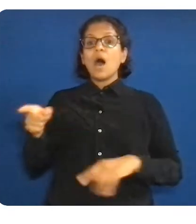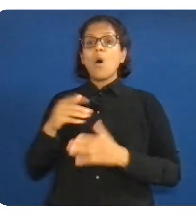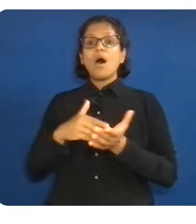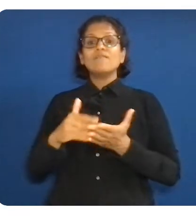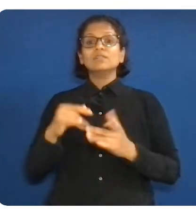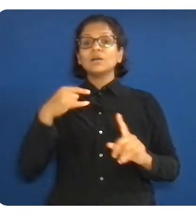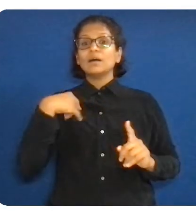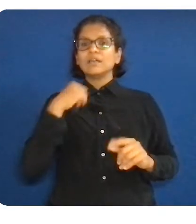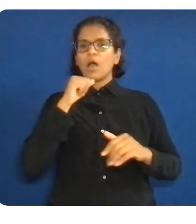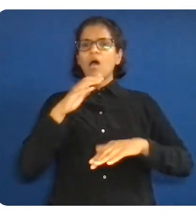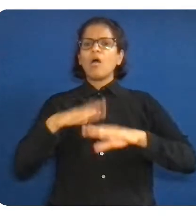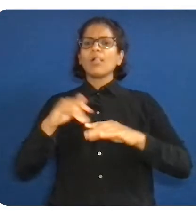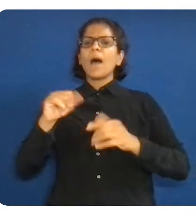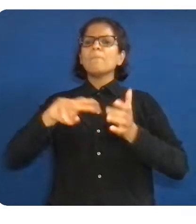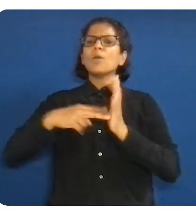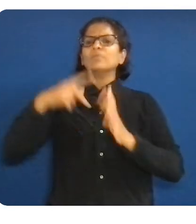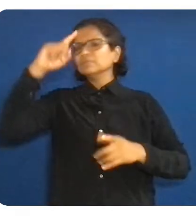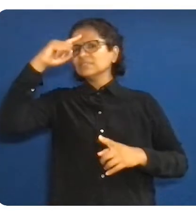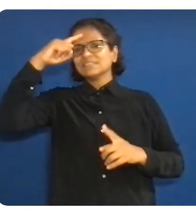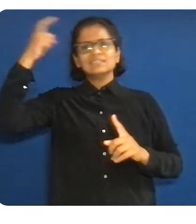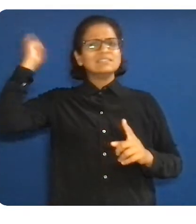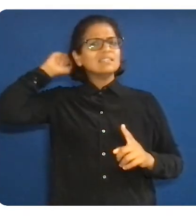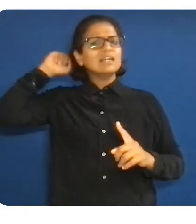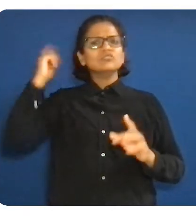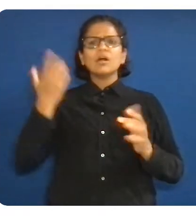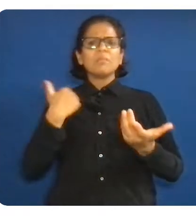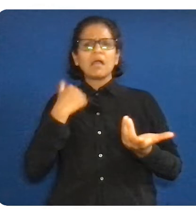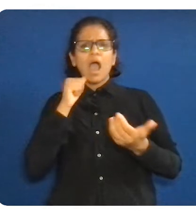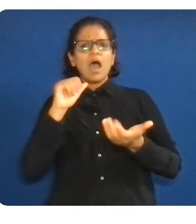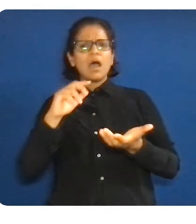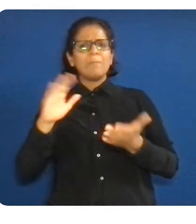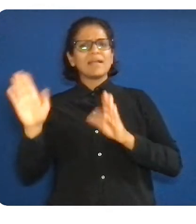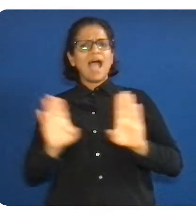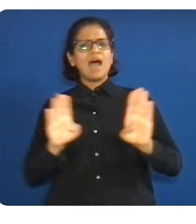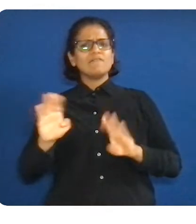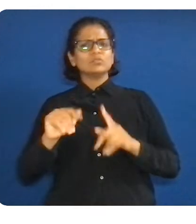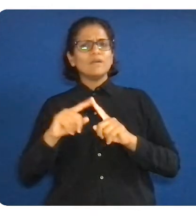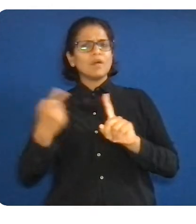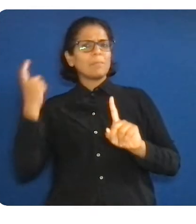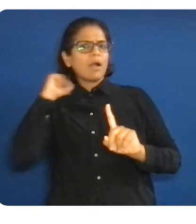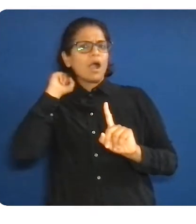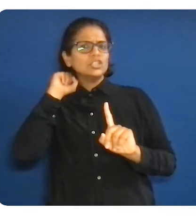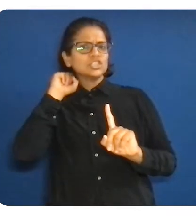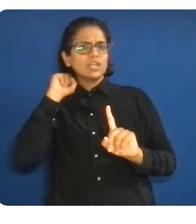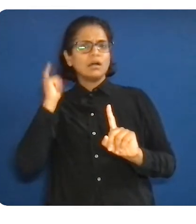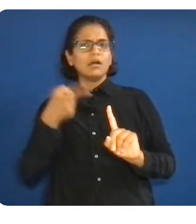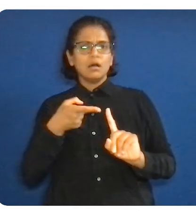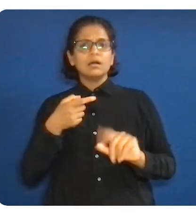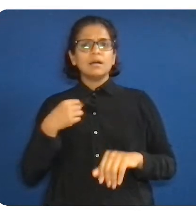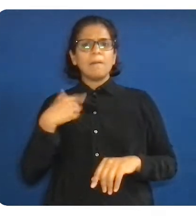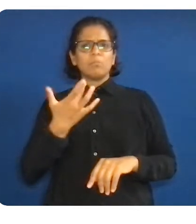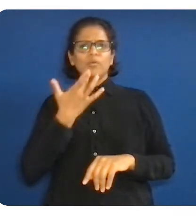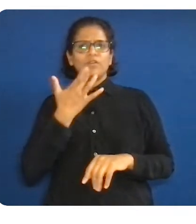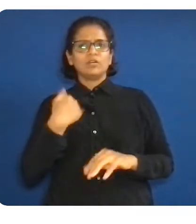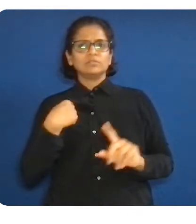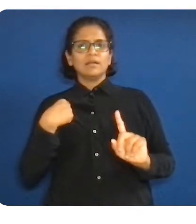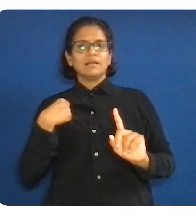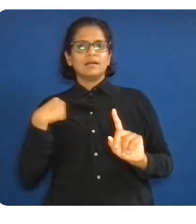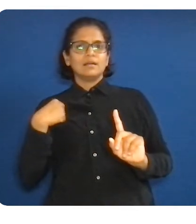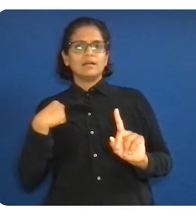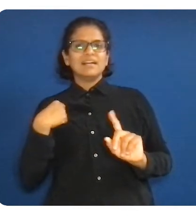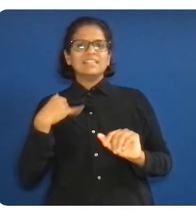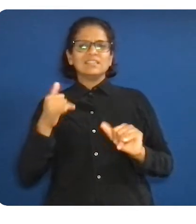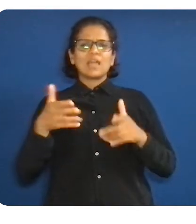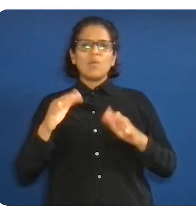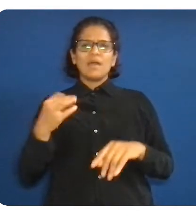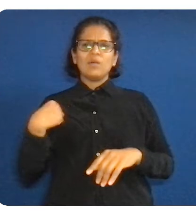messages, even virtually, of who's cool and who's not, who's valued, who's not. And that's why I